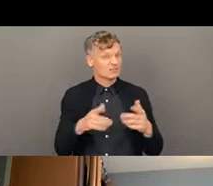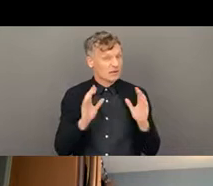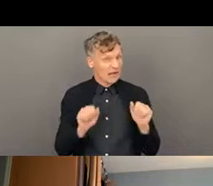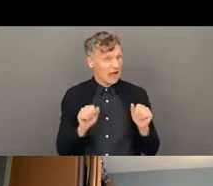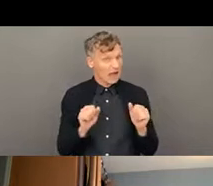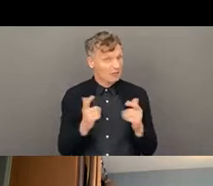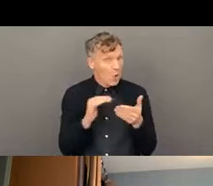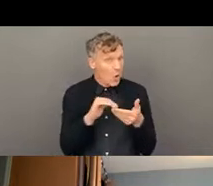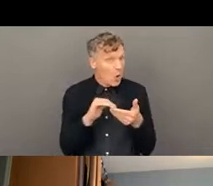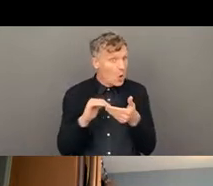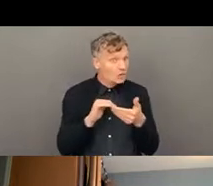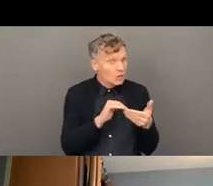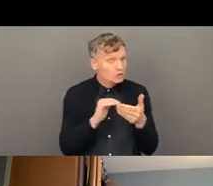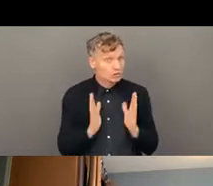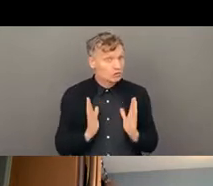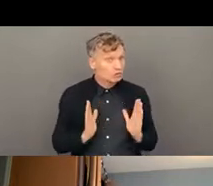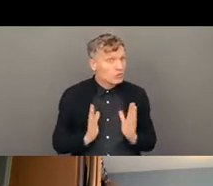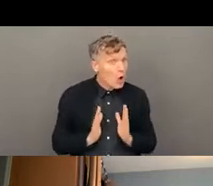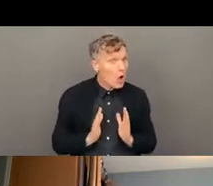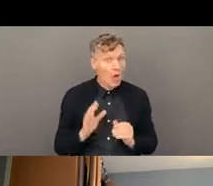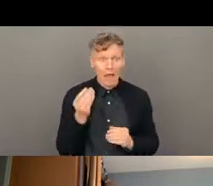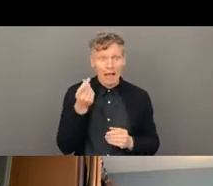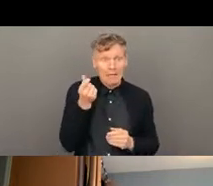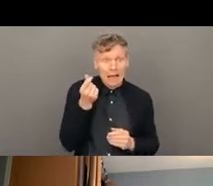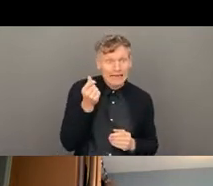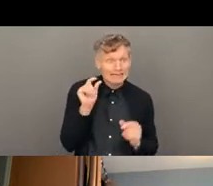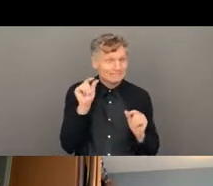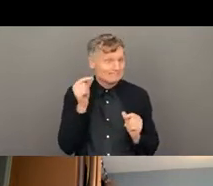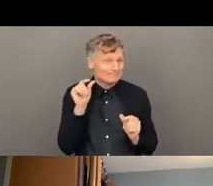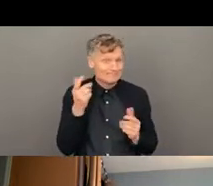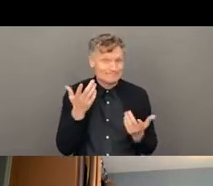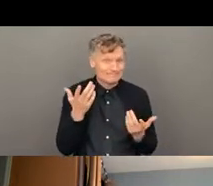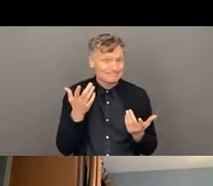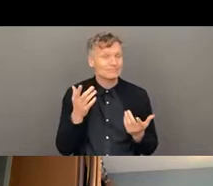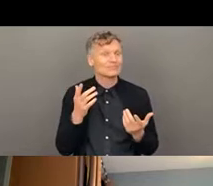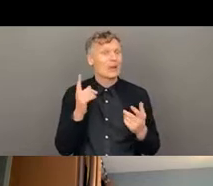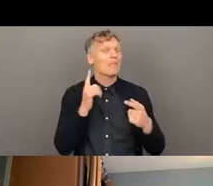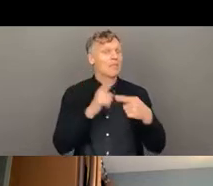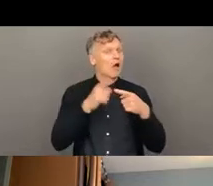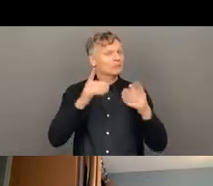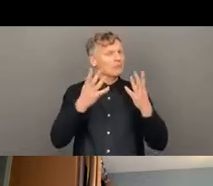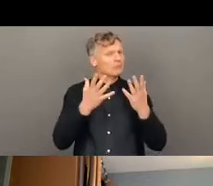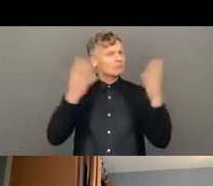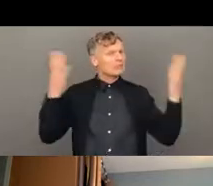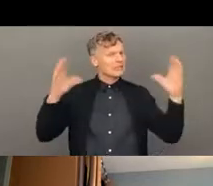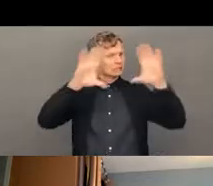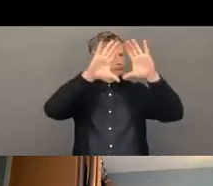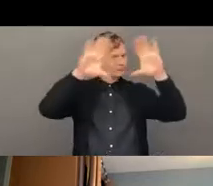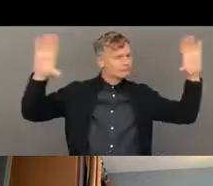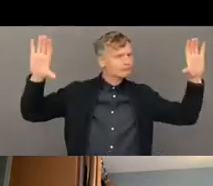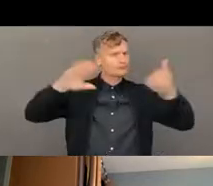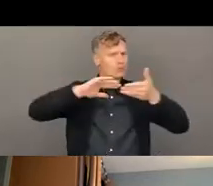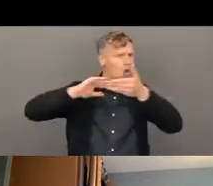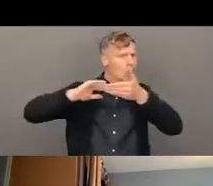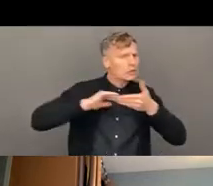is able to improve. And I think maybe just a couple more, um, there was a very simple statement from one of the